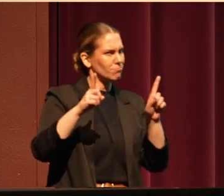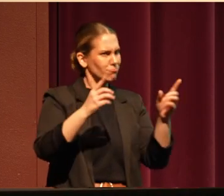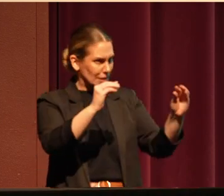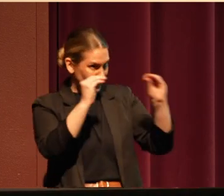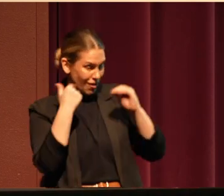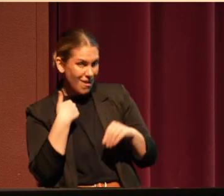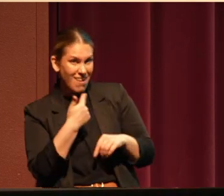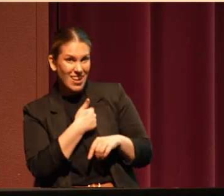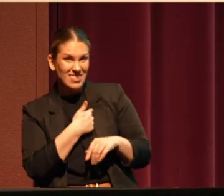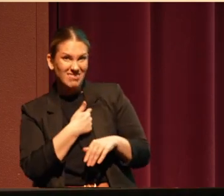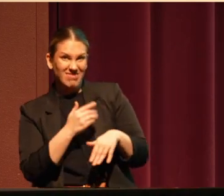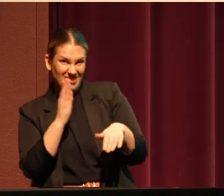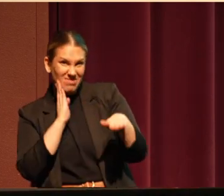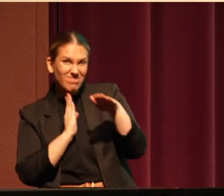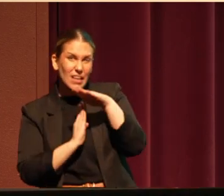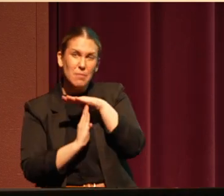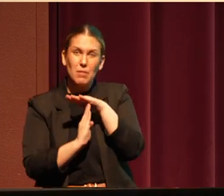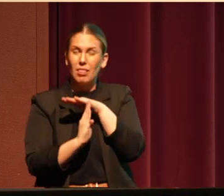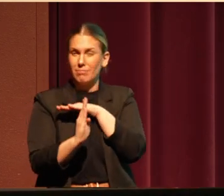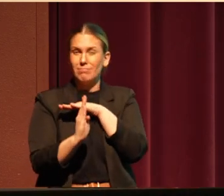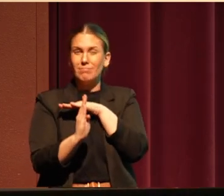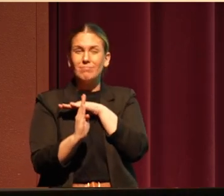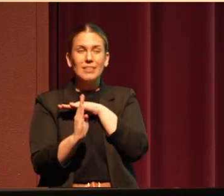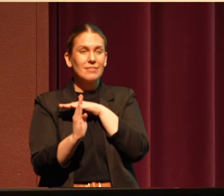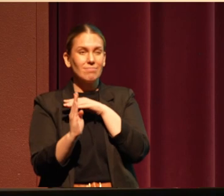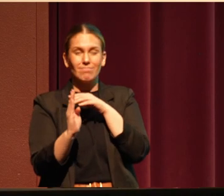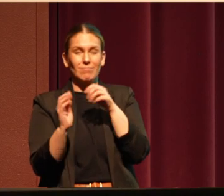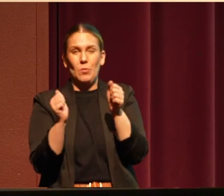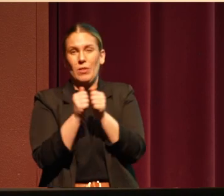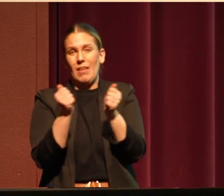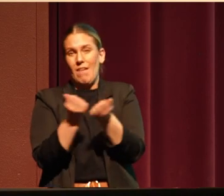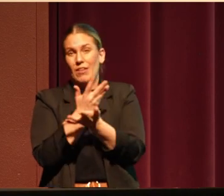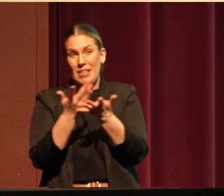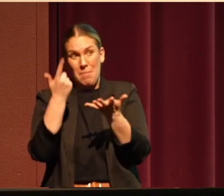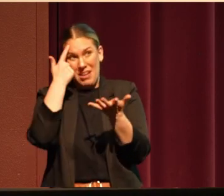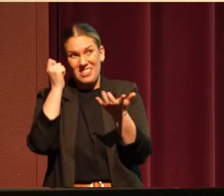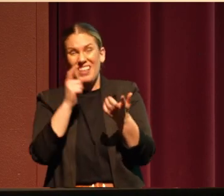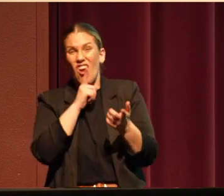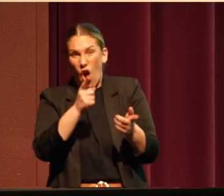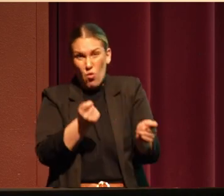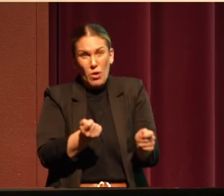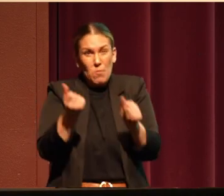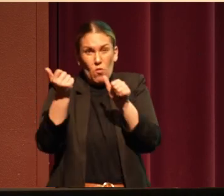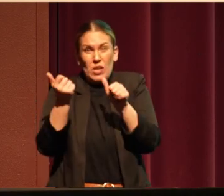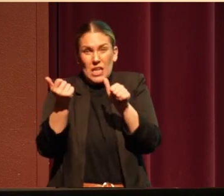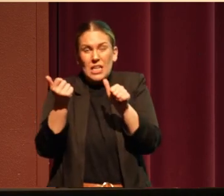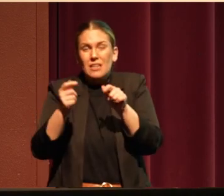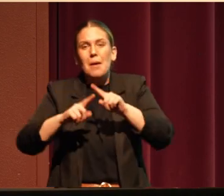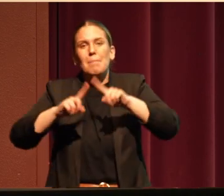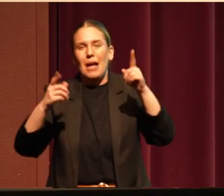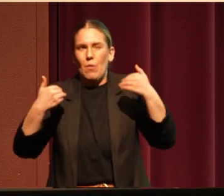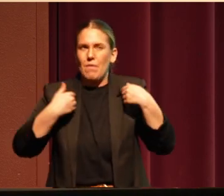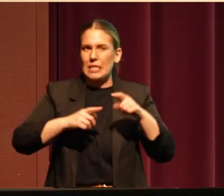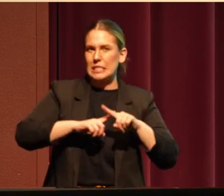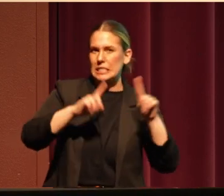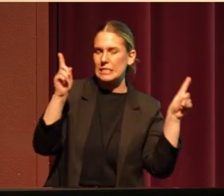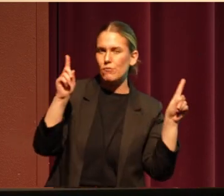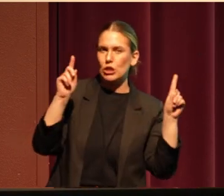you know, humility and humbleness in all things because they're taking them down, but they are having different issues.